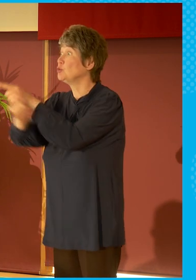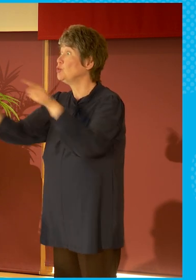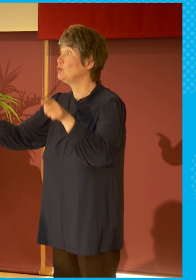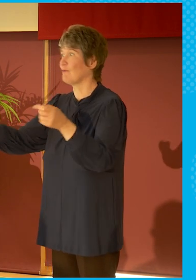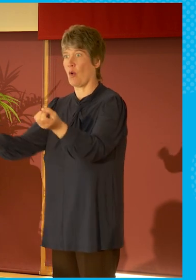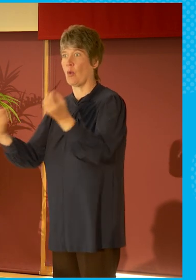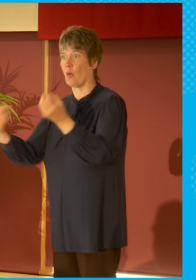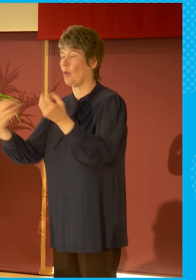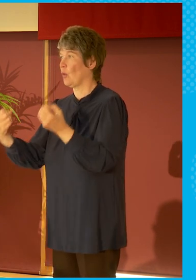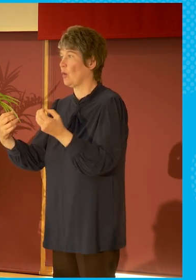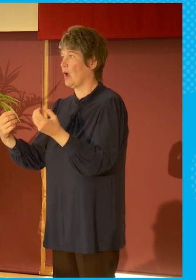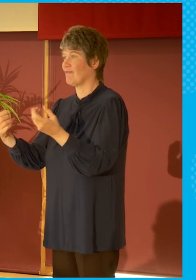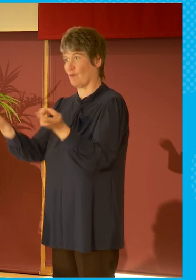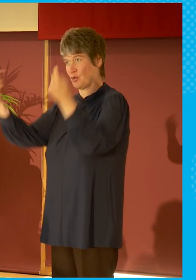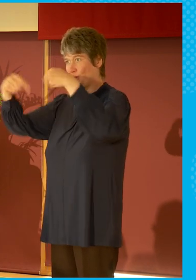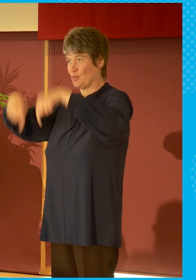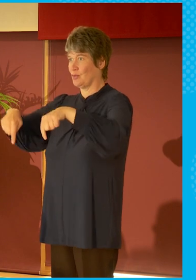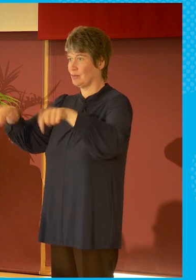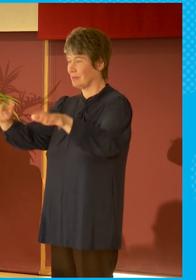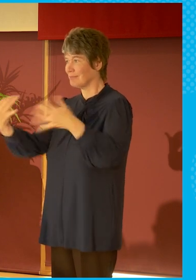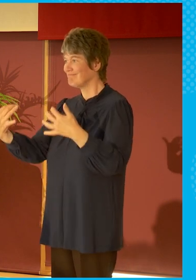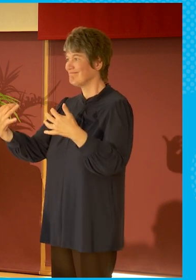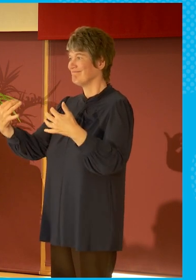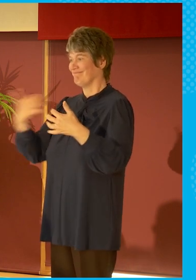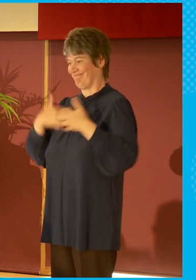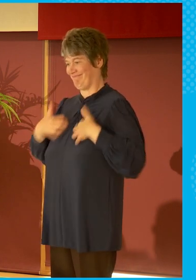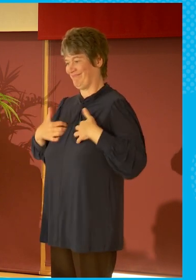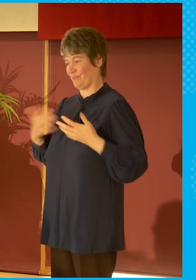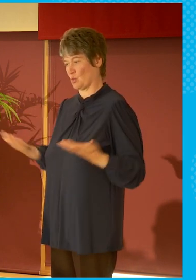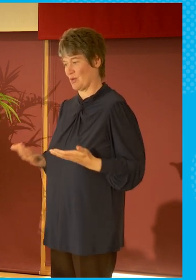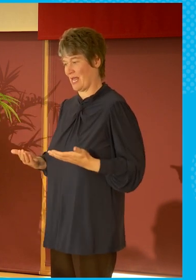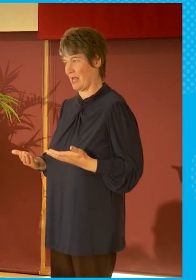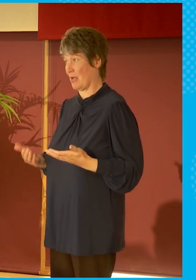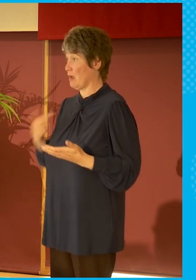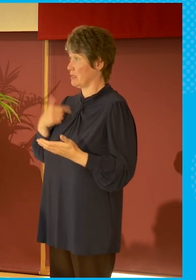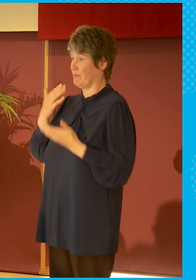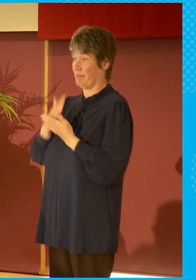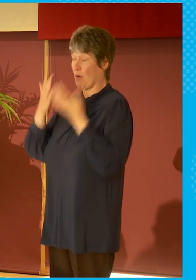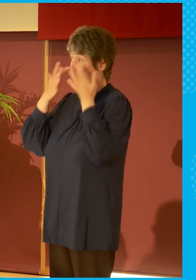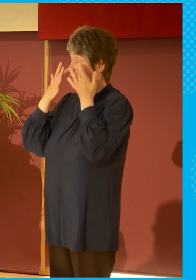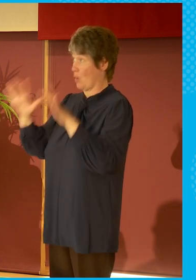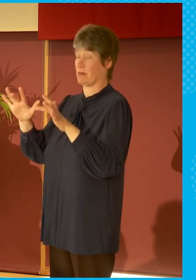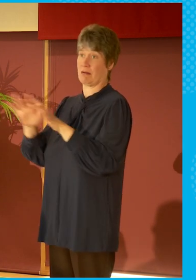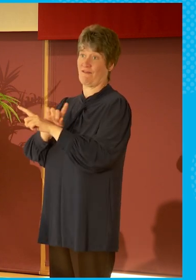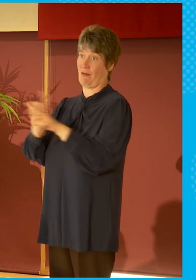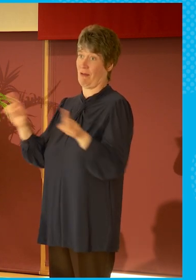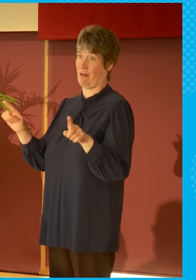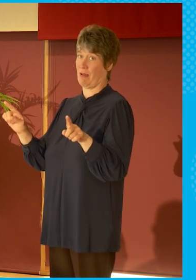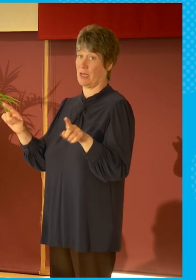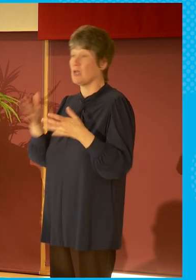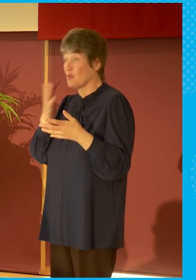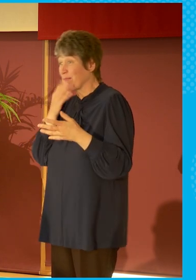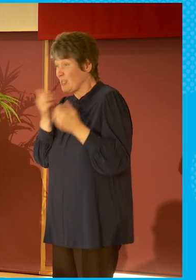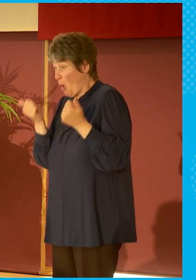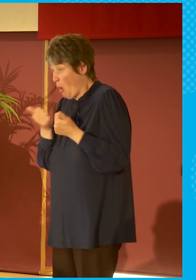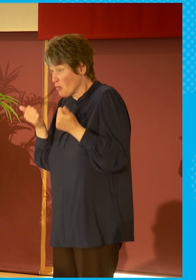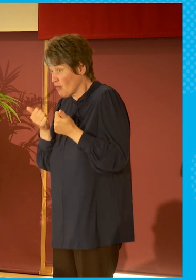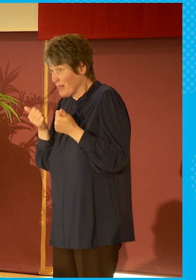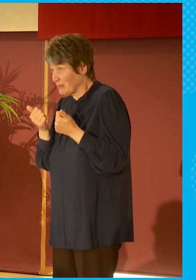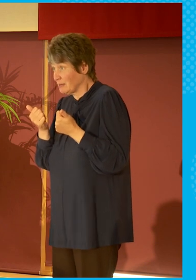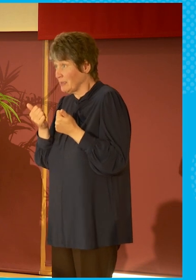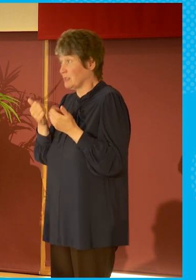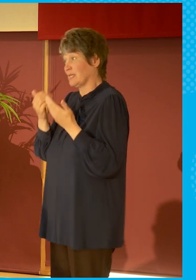and being interested in today's event. It's been absolutely wonderful. Can you please show your appreciation to